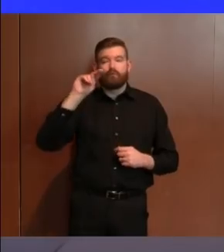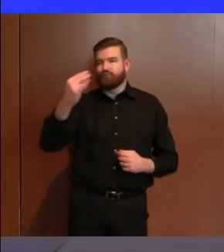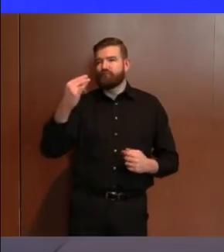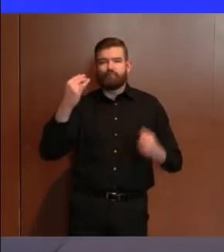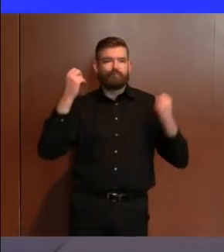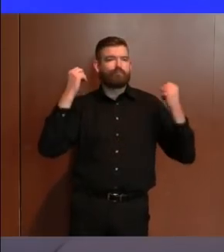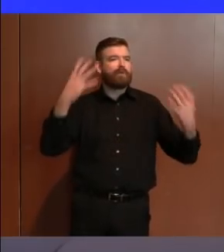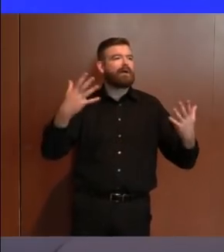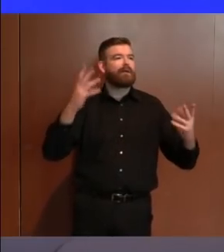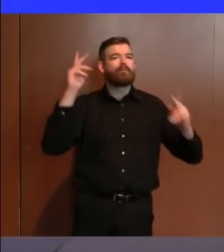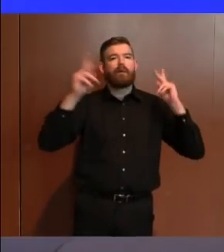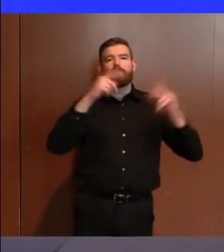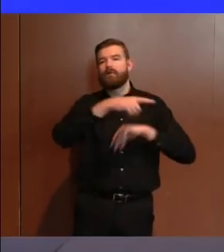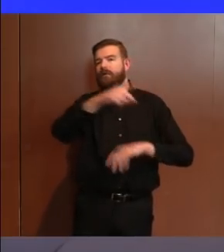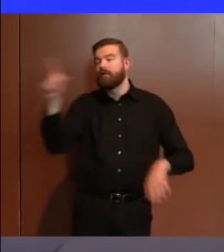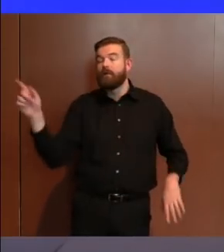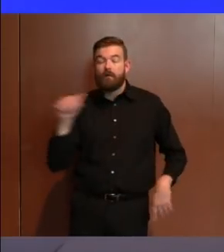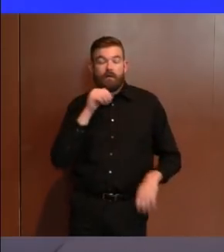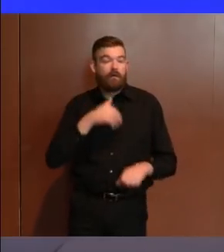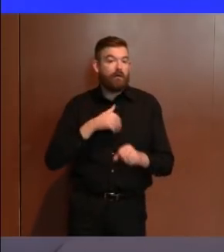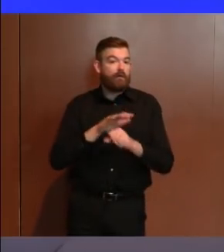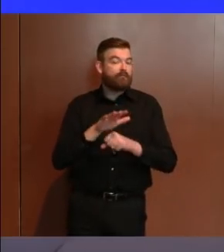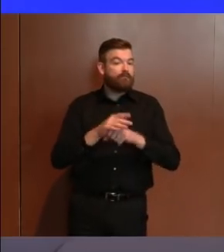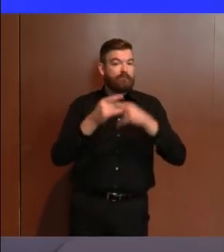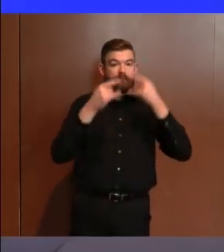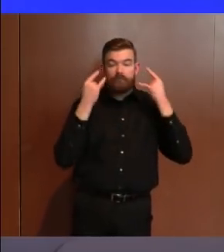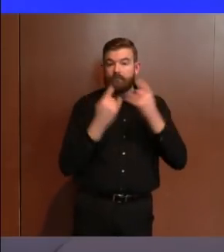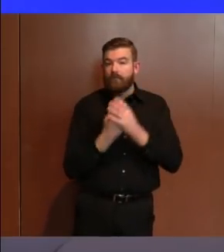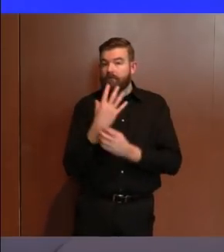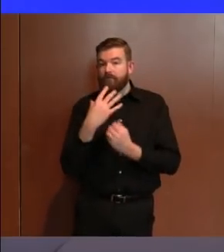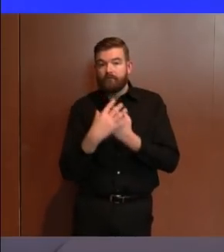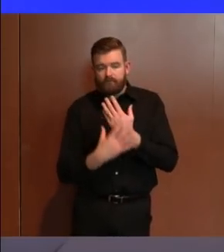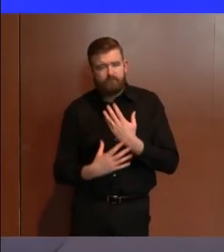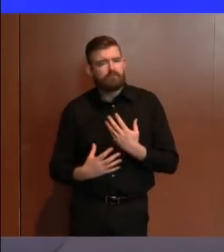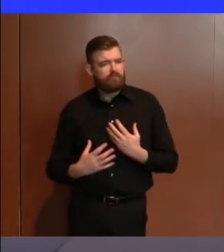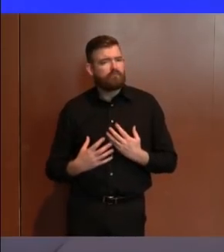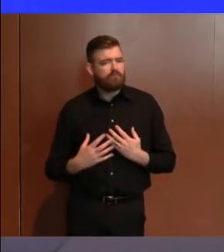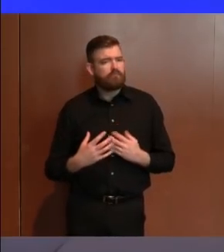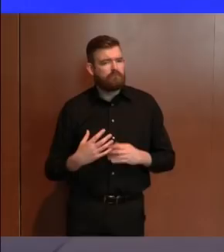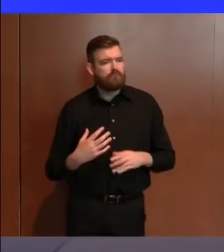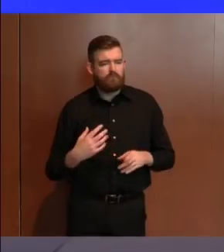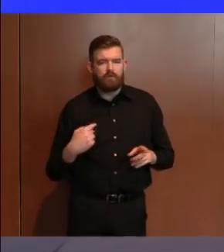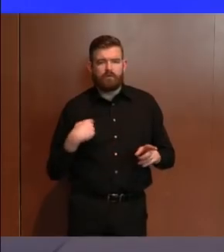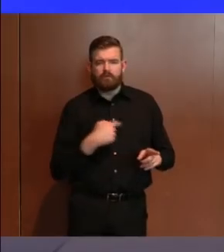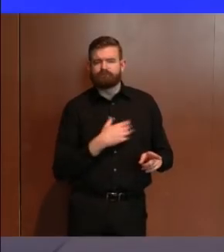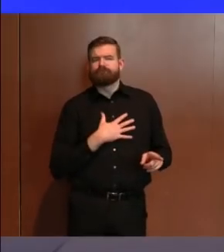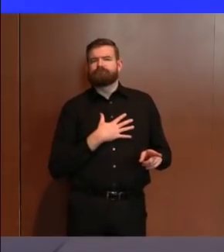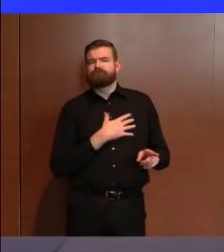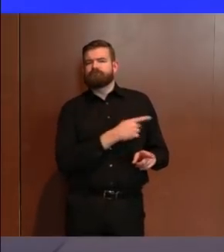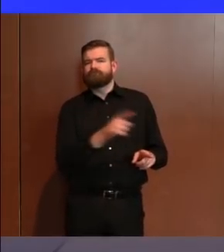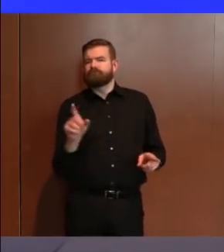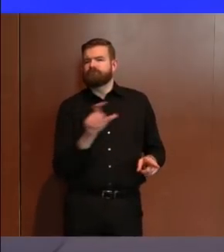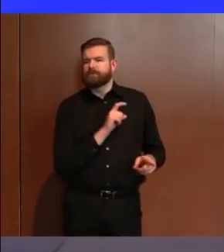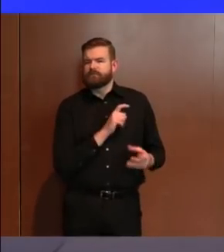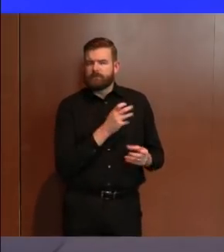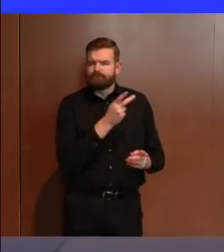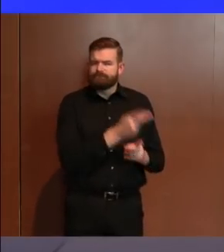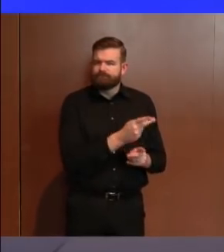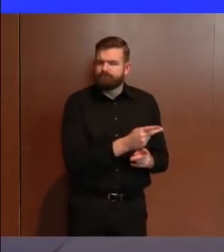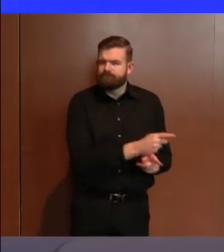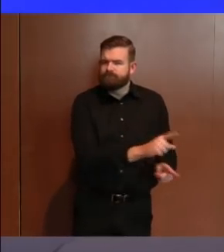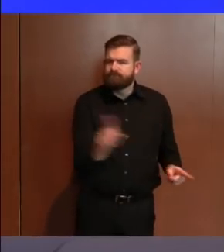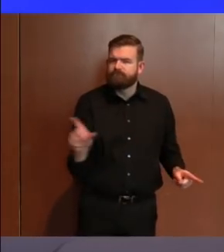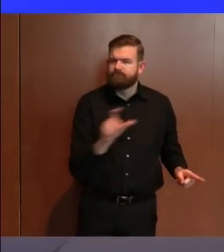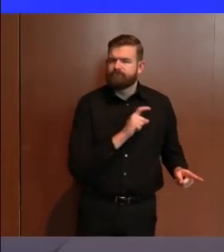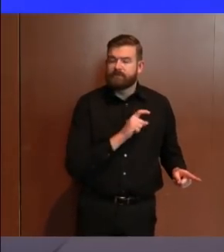So that doesn't mean we're not taking it seriously. But that is a fact. Judy can comment on corrections in a minute